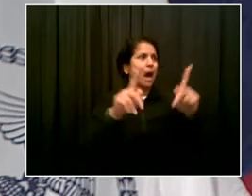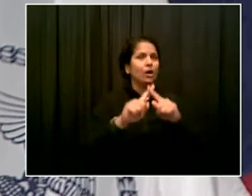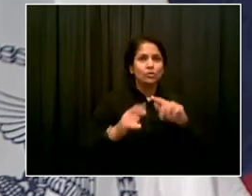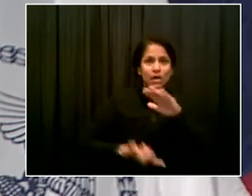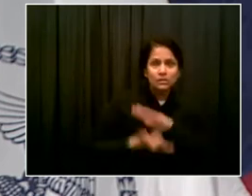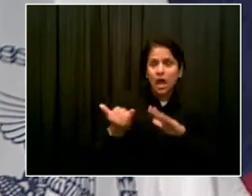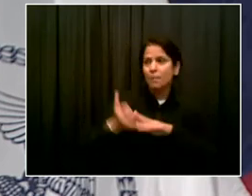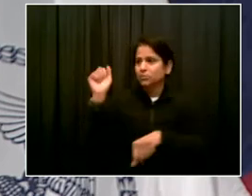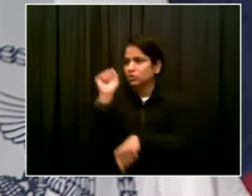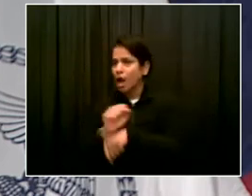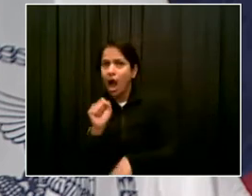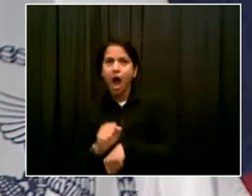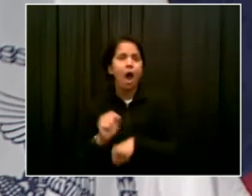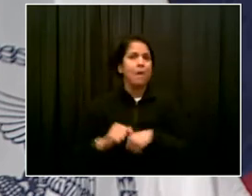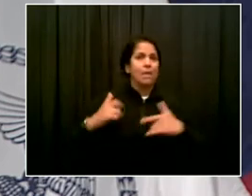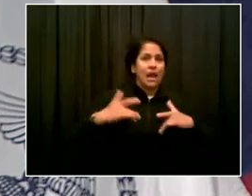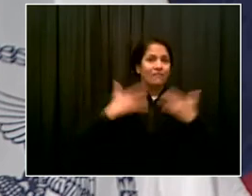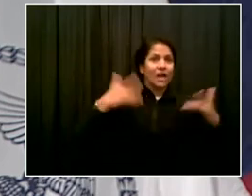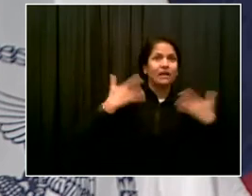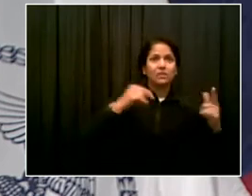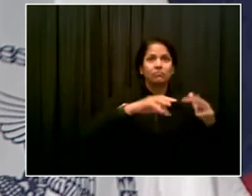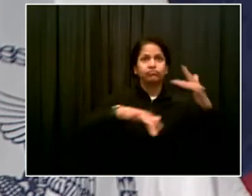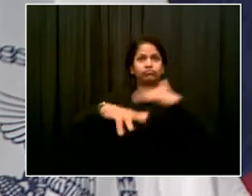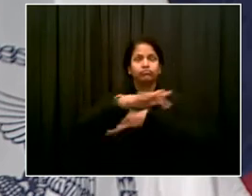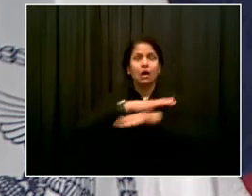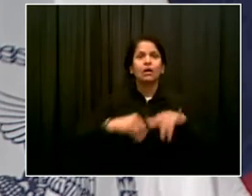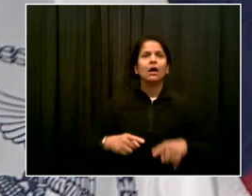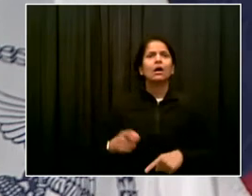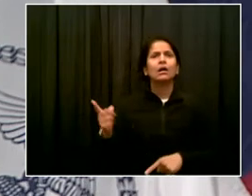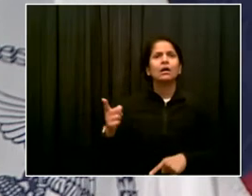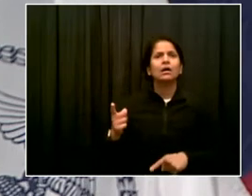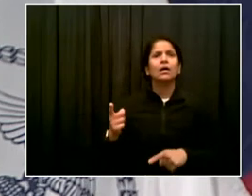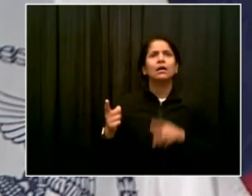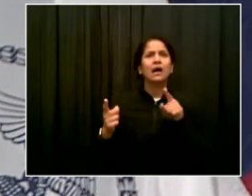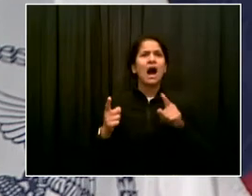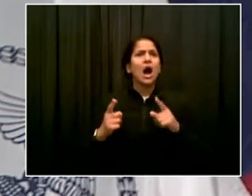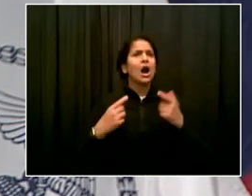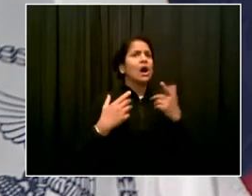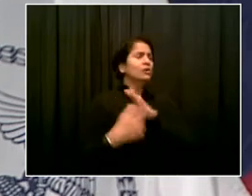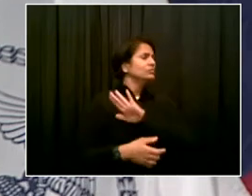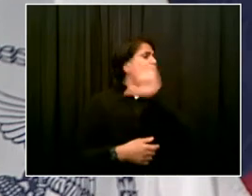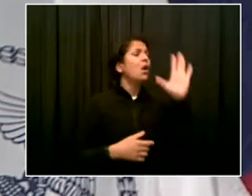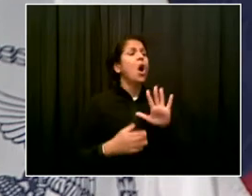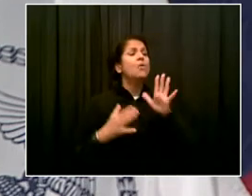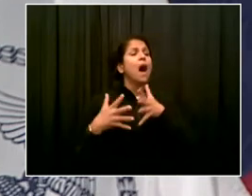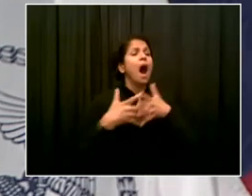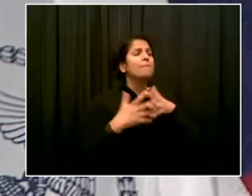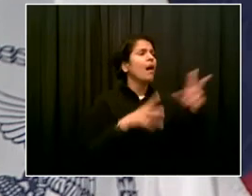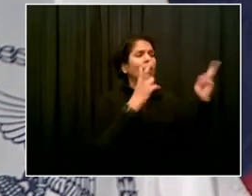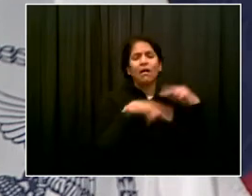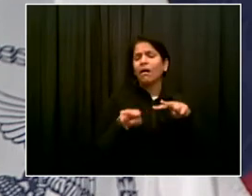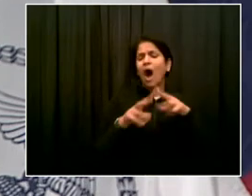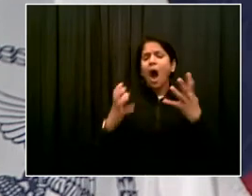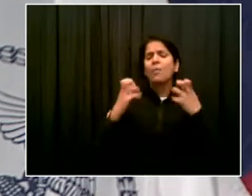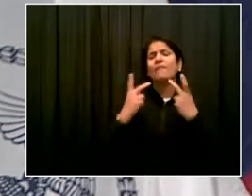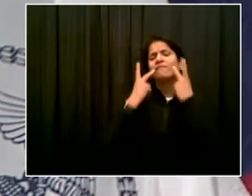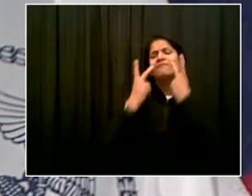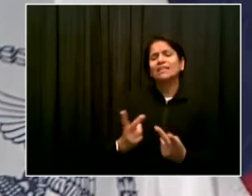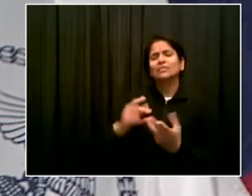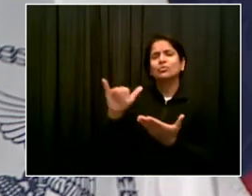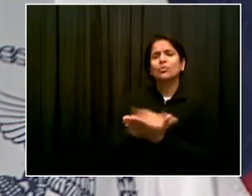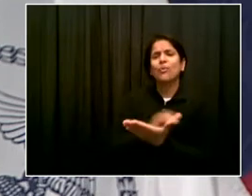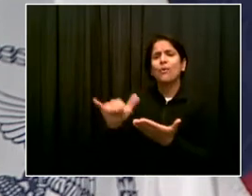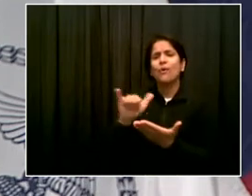desire to come here. Uh, our job is to keep everyone safe. That's what happens every single day. I honestly, I, I'm